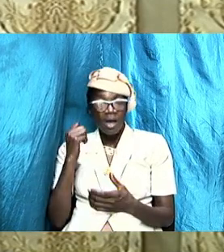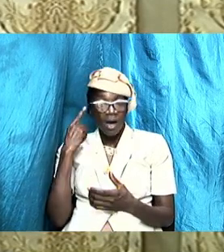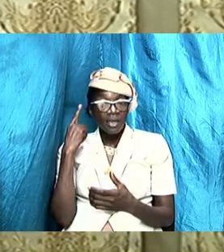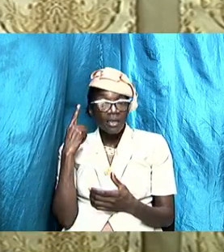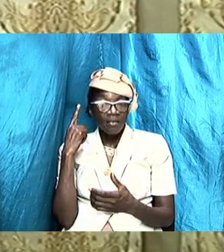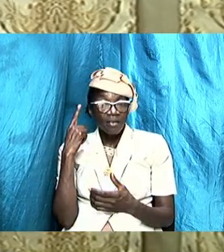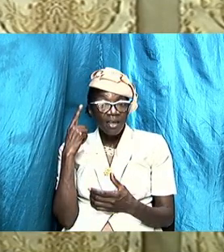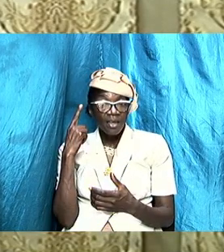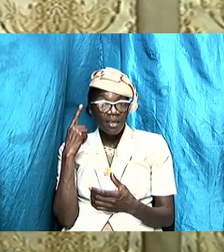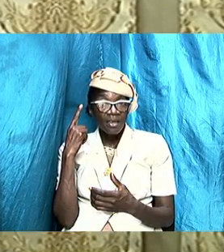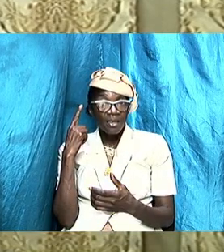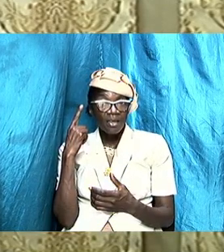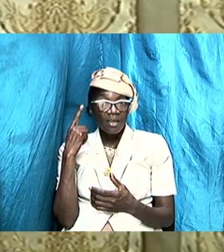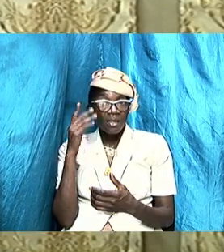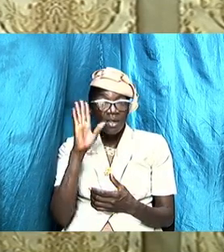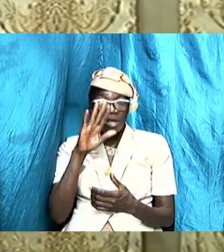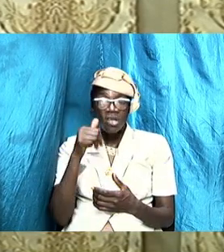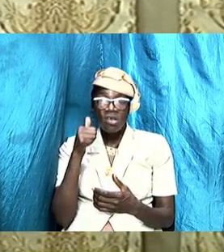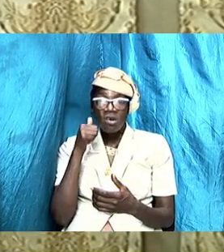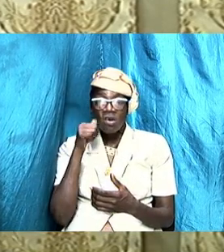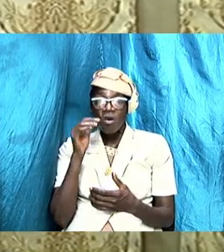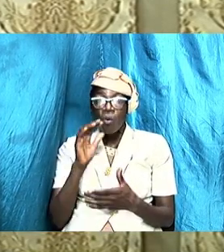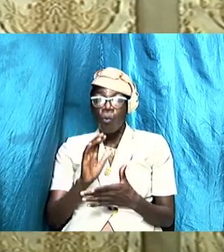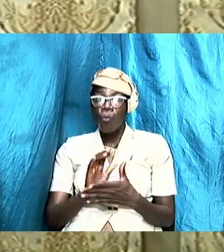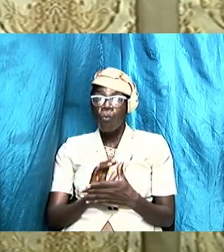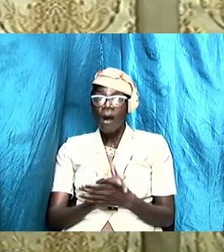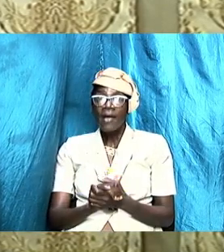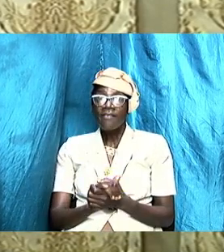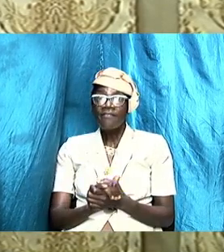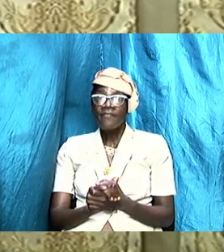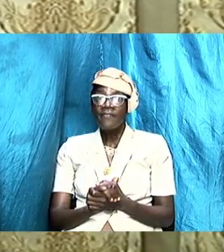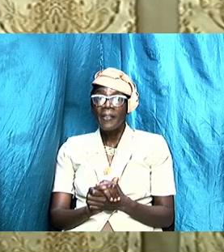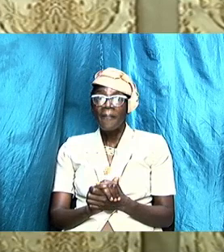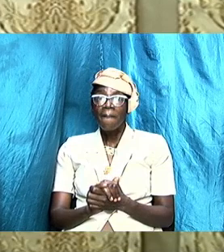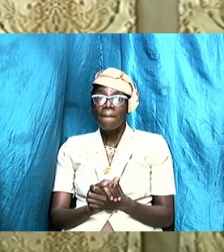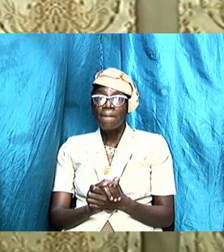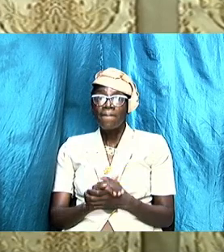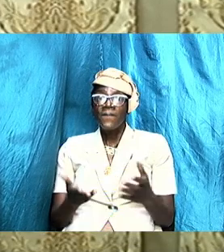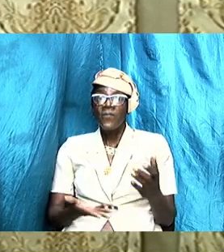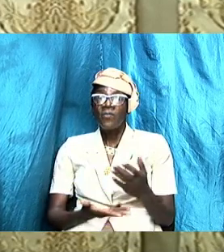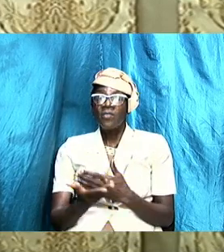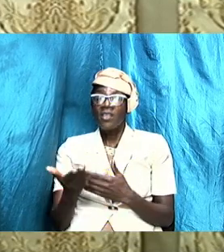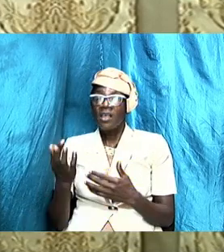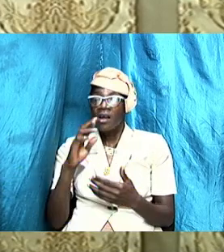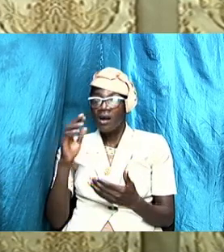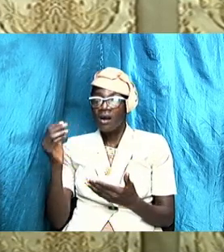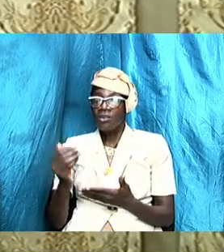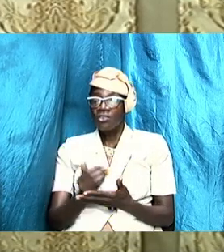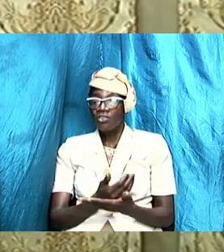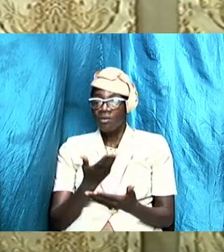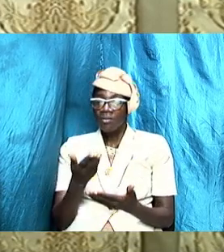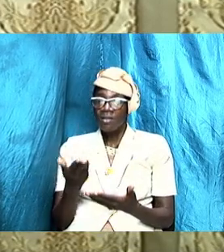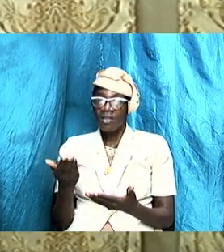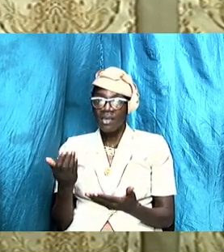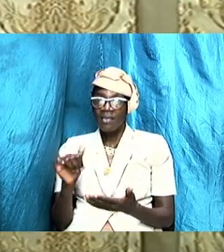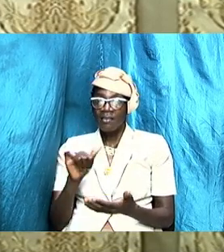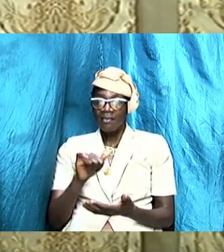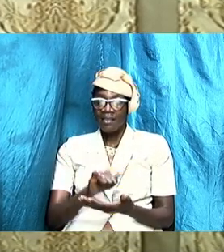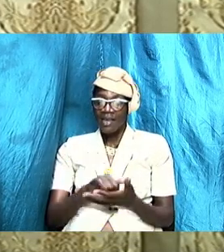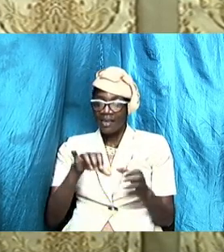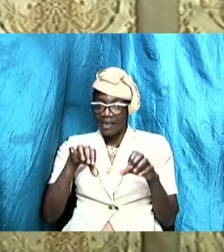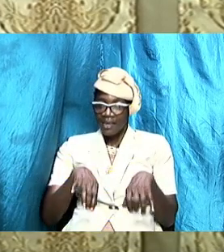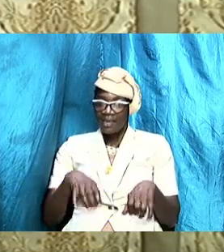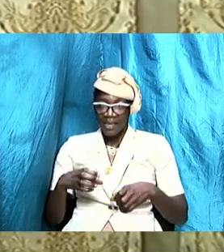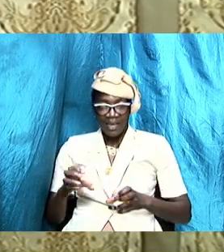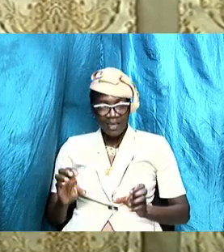the temperament of your wife there are certain things that can change